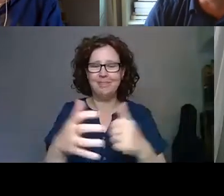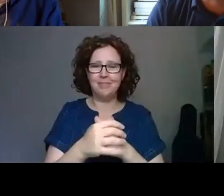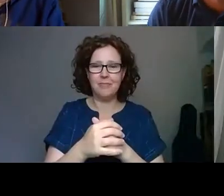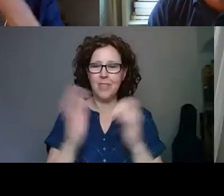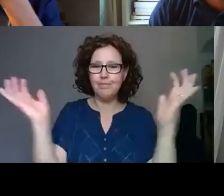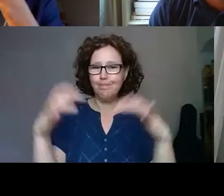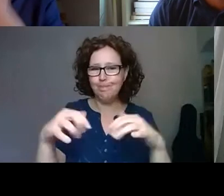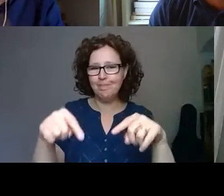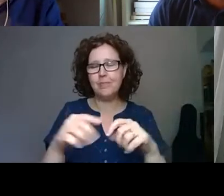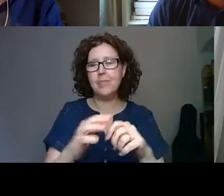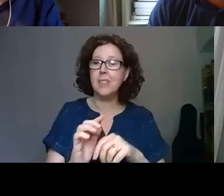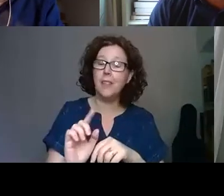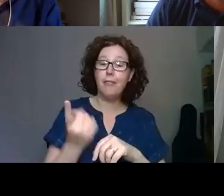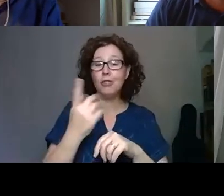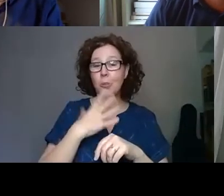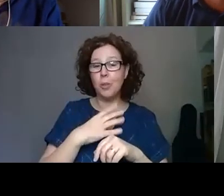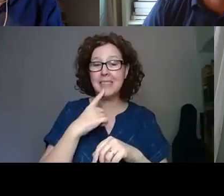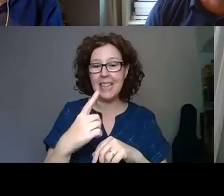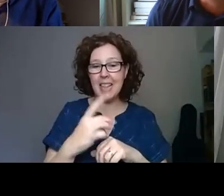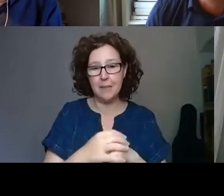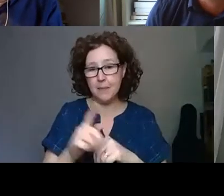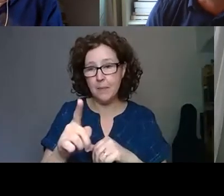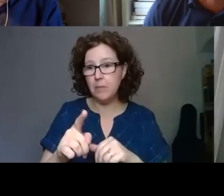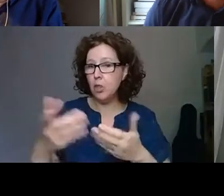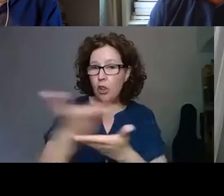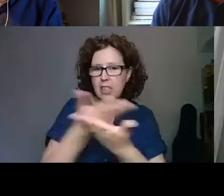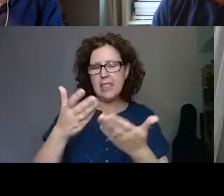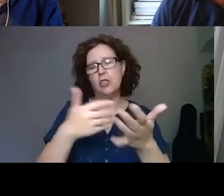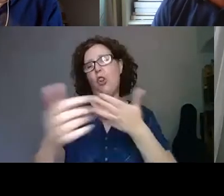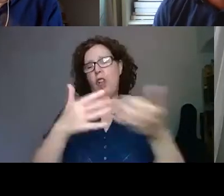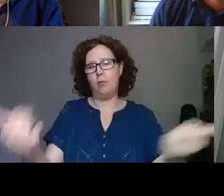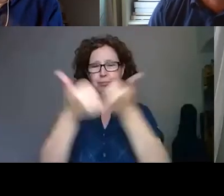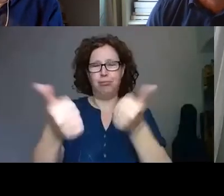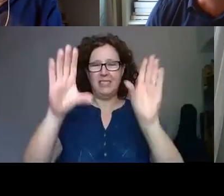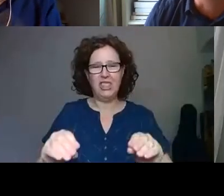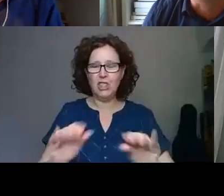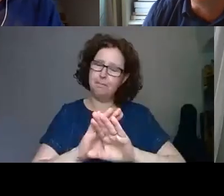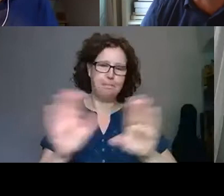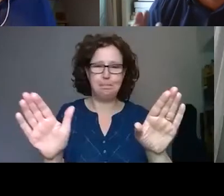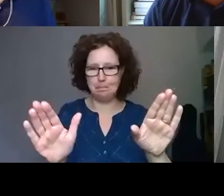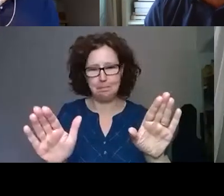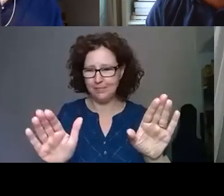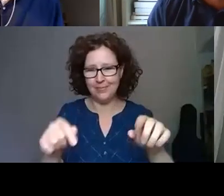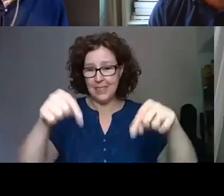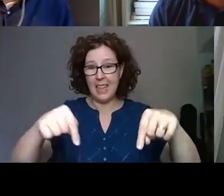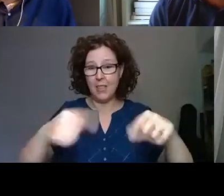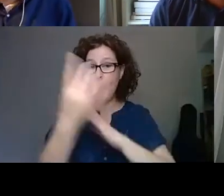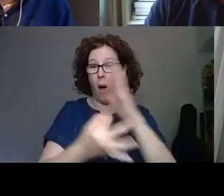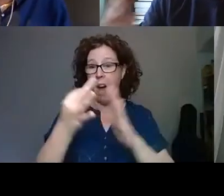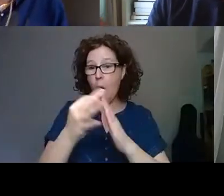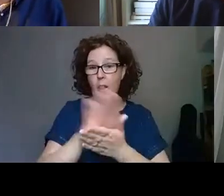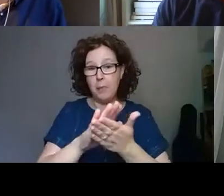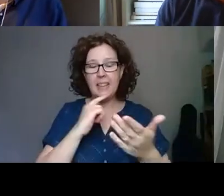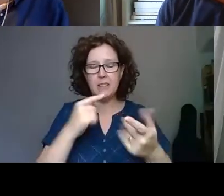say straight away is that we won't finish things today. We won't complete things today. This isn't an hour where we